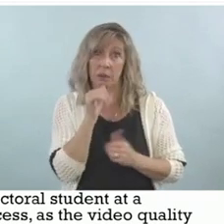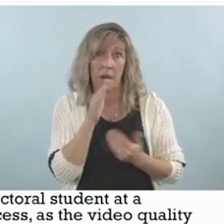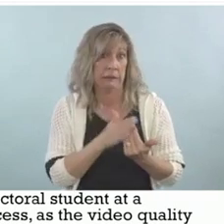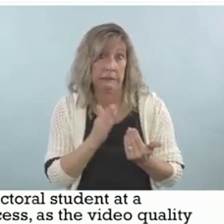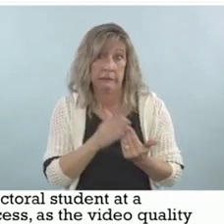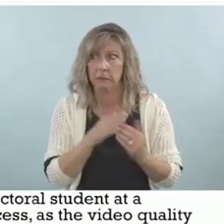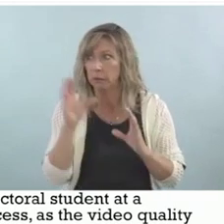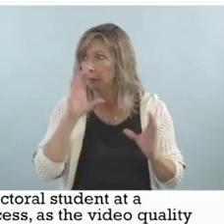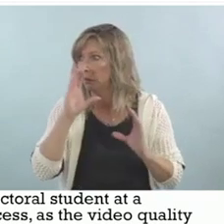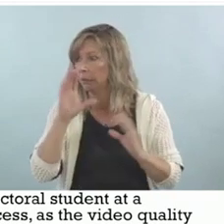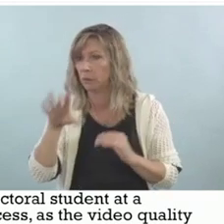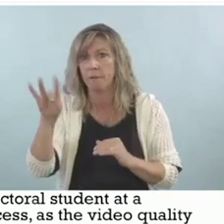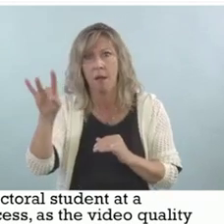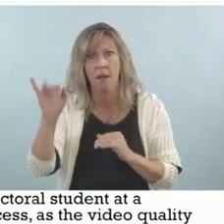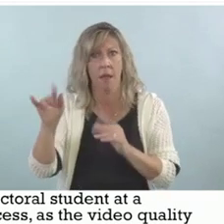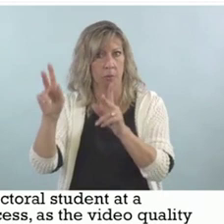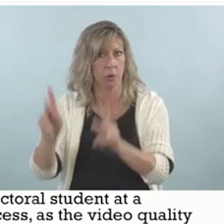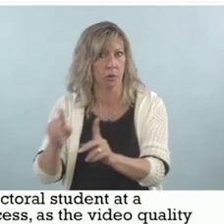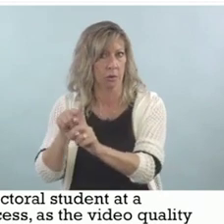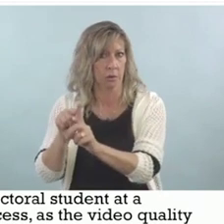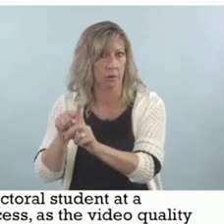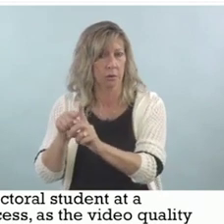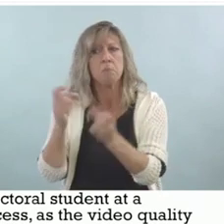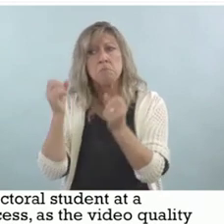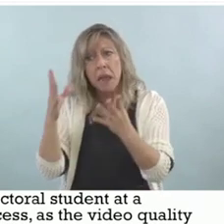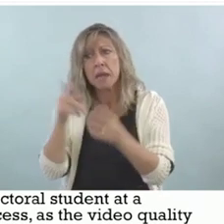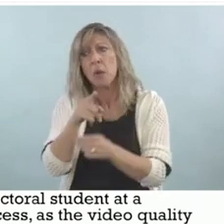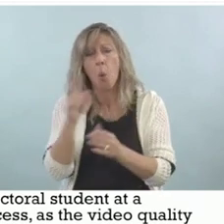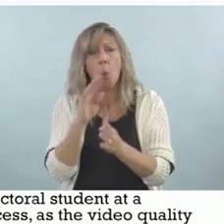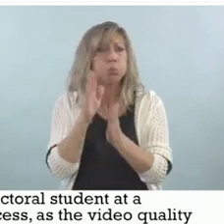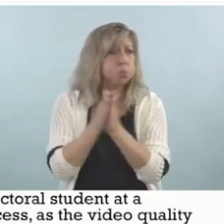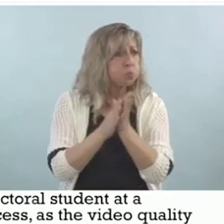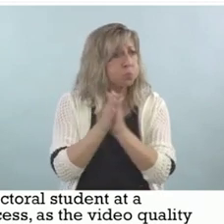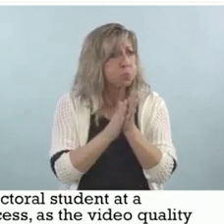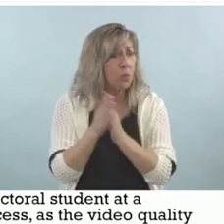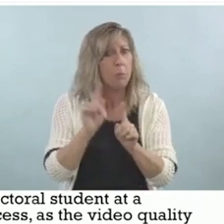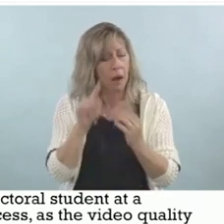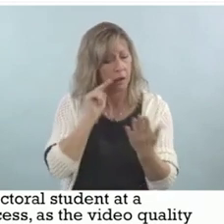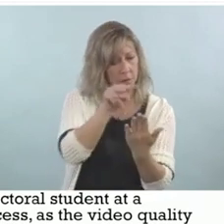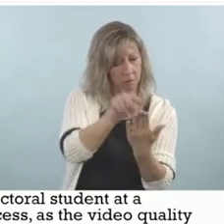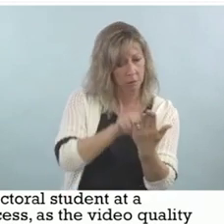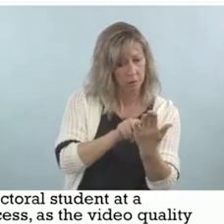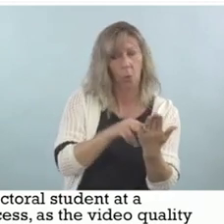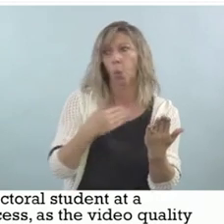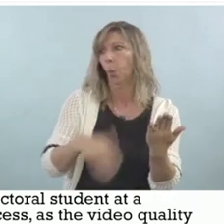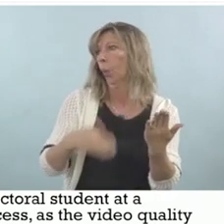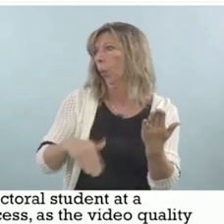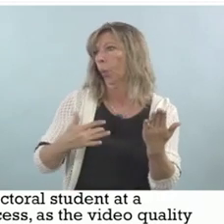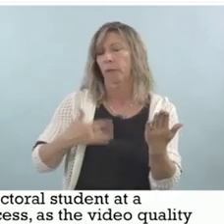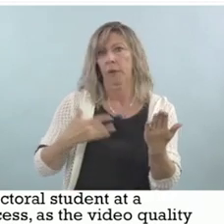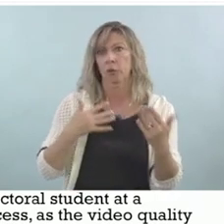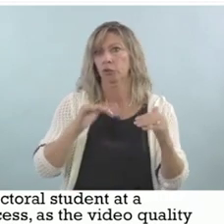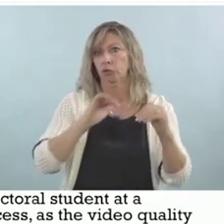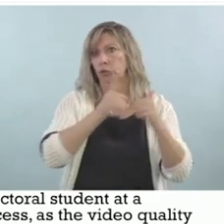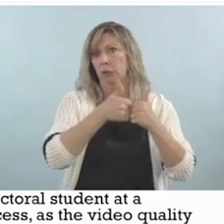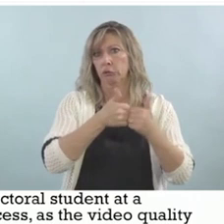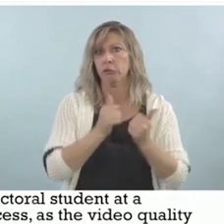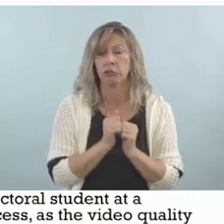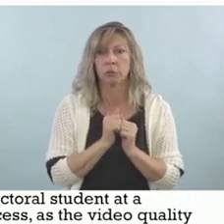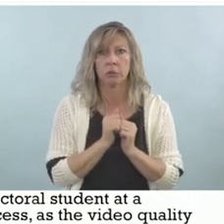lot of people interested, but when they looked at the questions, they saw how challenging the interpretation would be, and they saw the content.